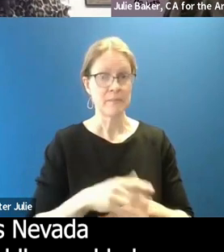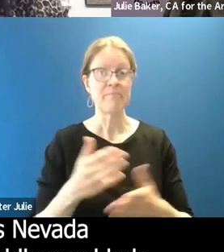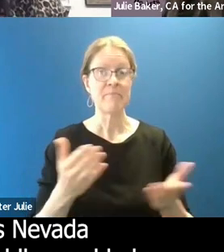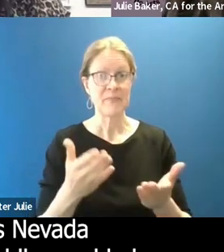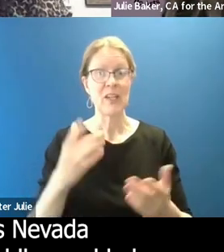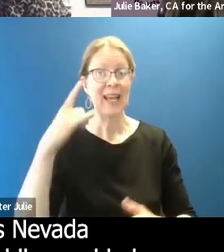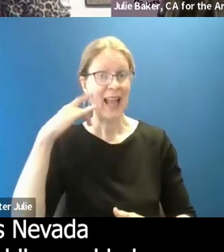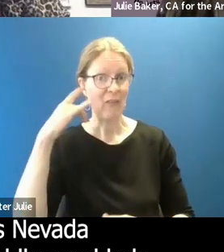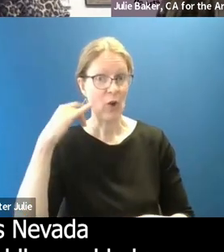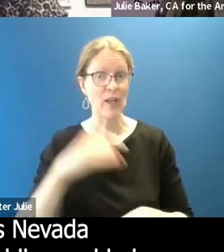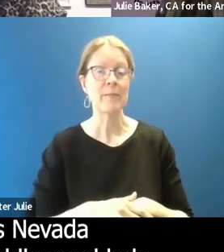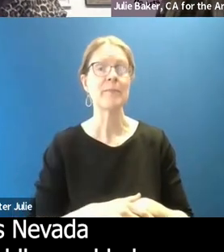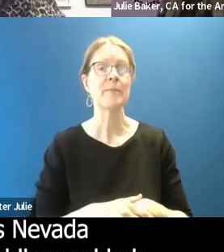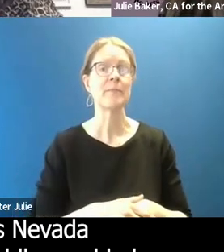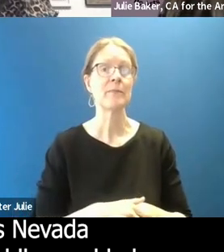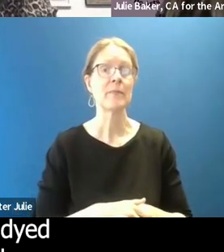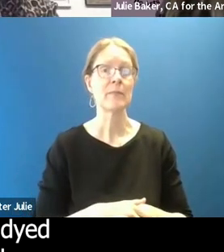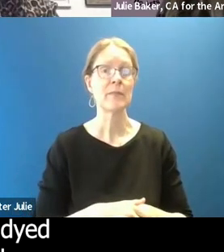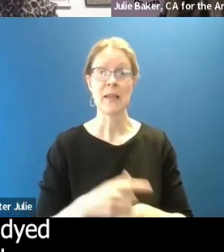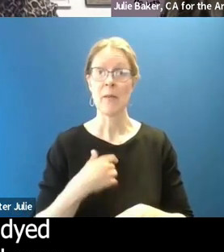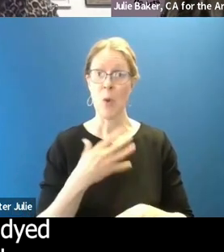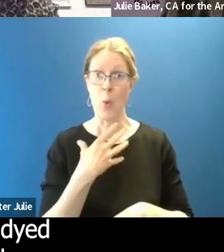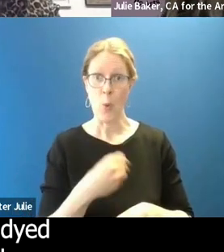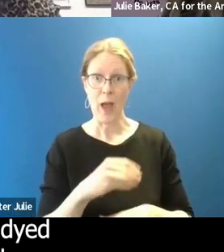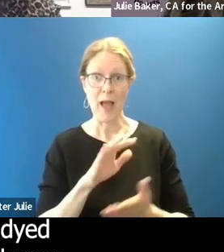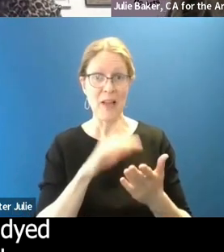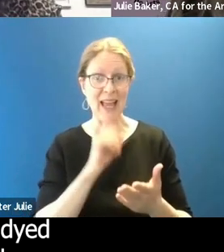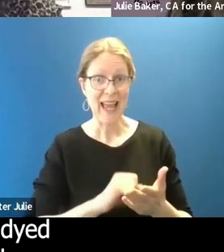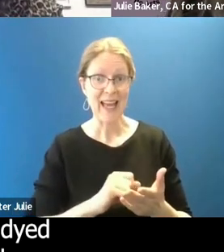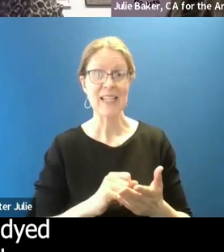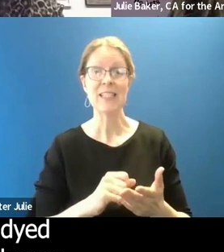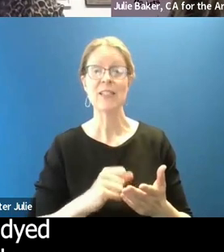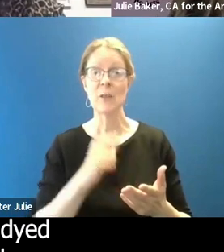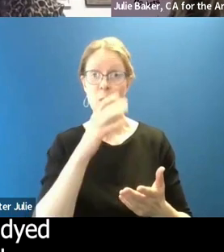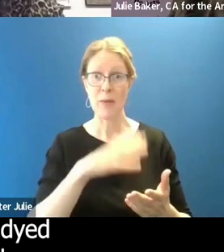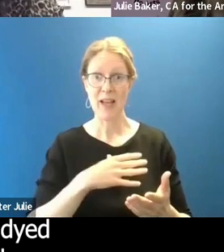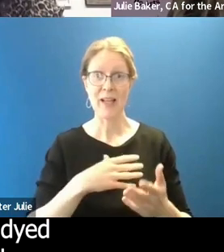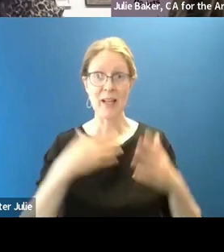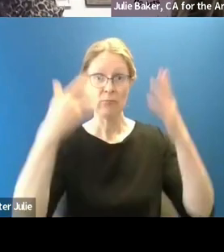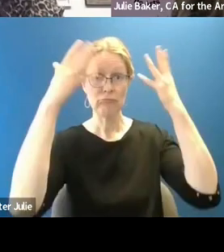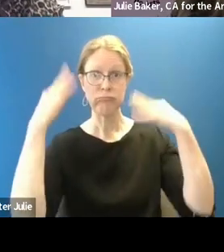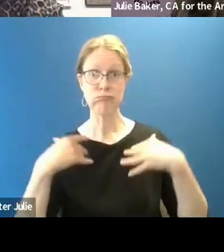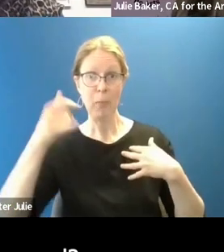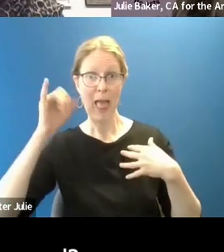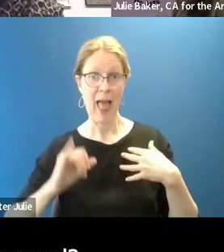California. White middle aged lady with long blonde dyed hair and big red glasses.